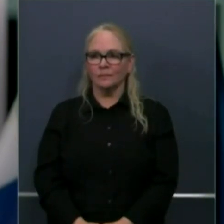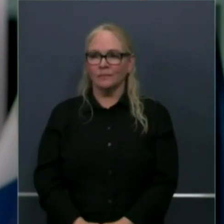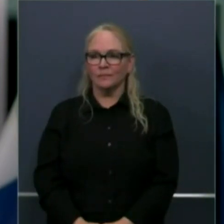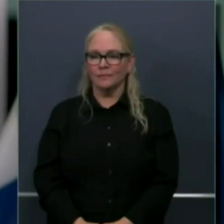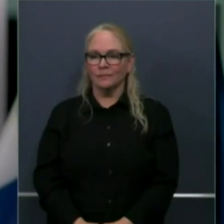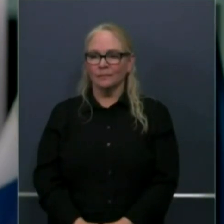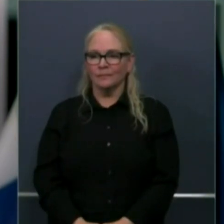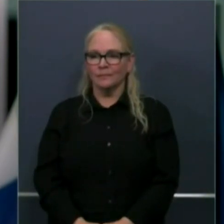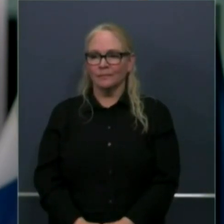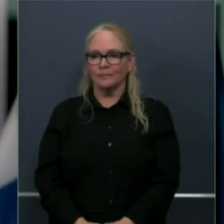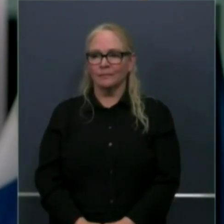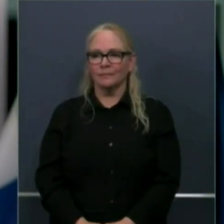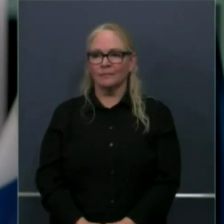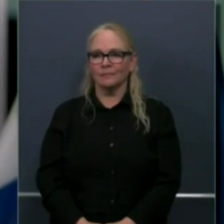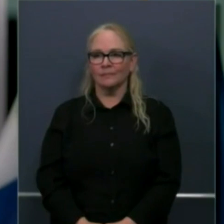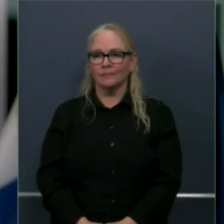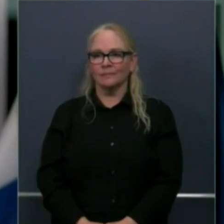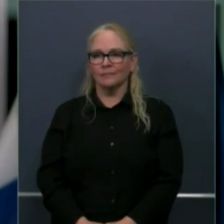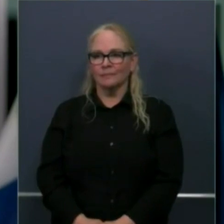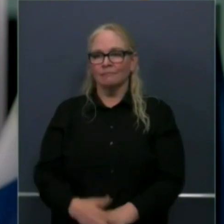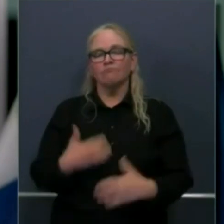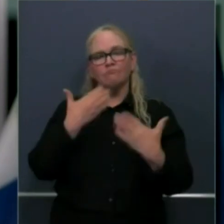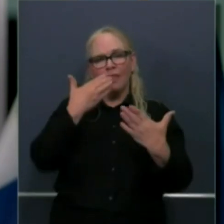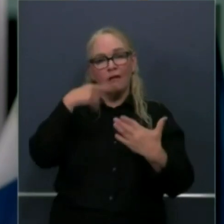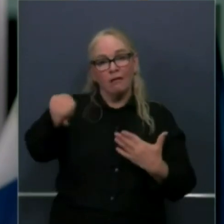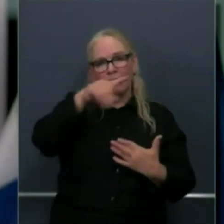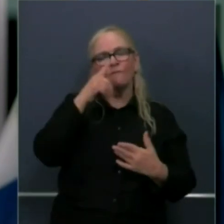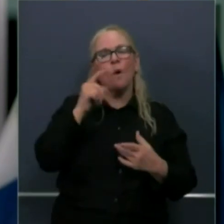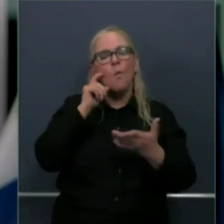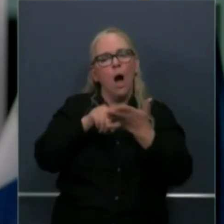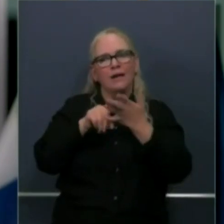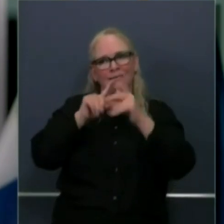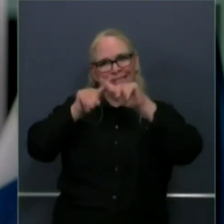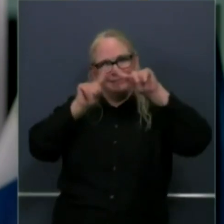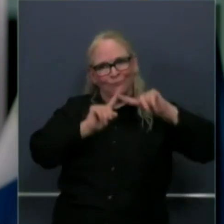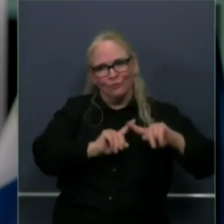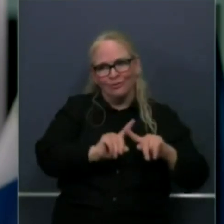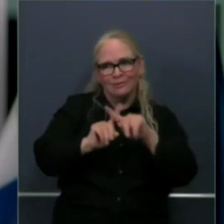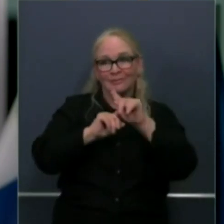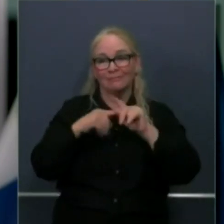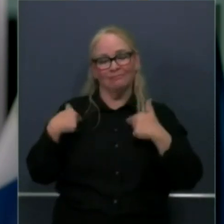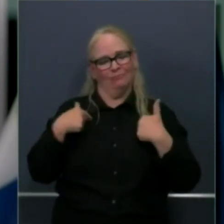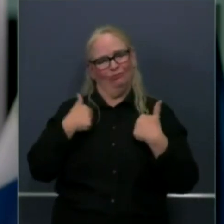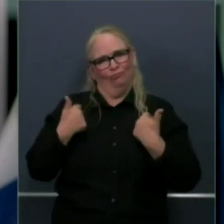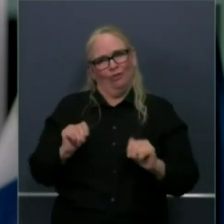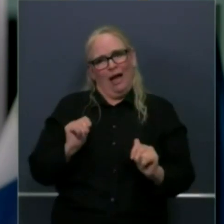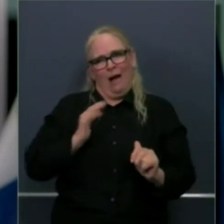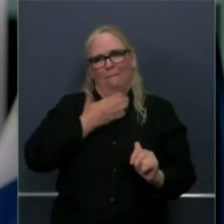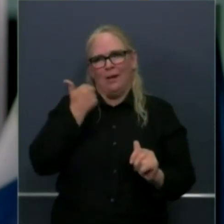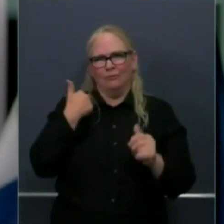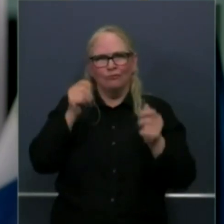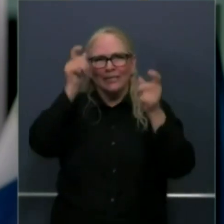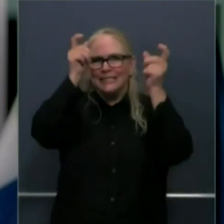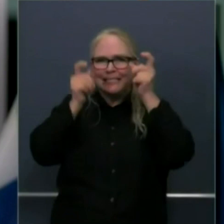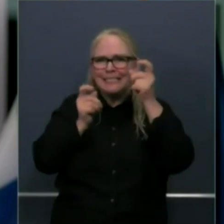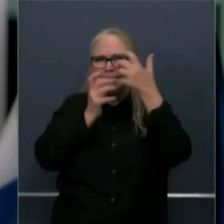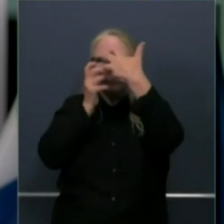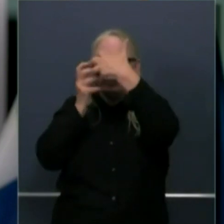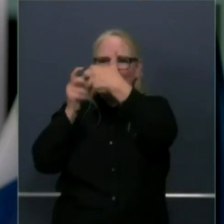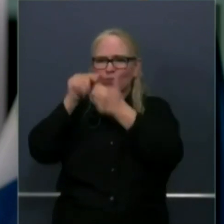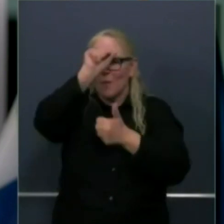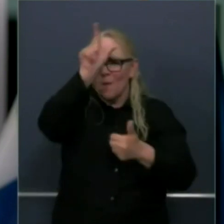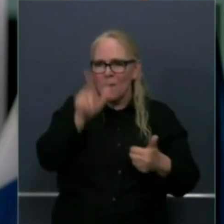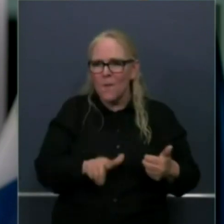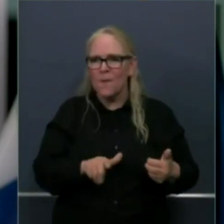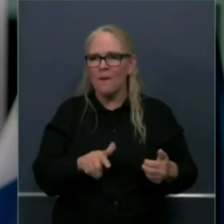of our efforts and the fact that we are very iterative in terms of the processing of information